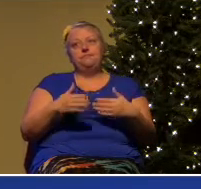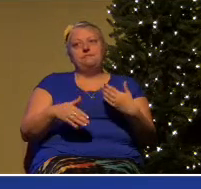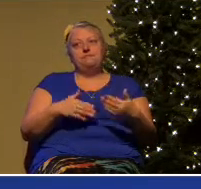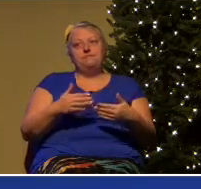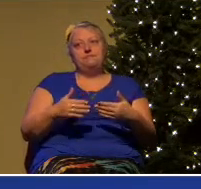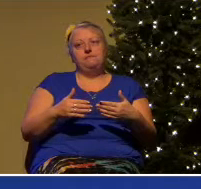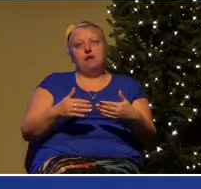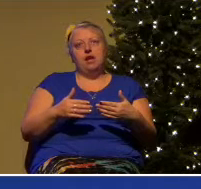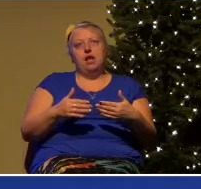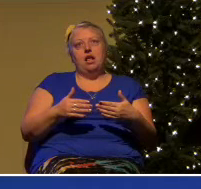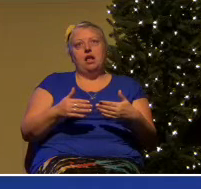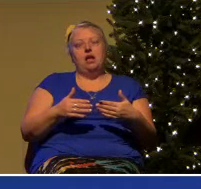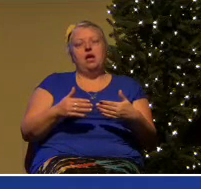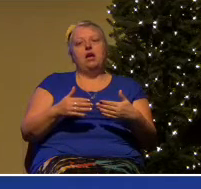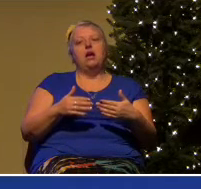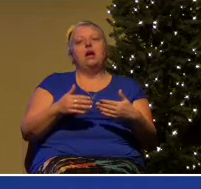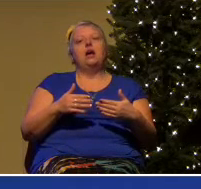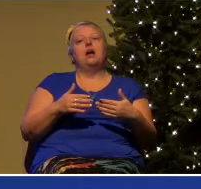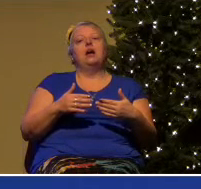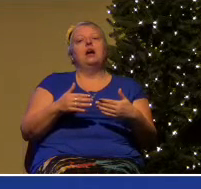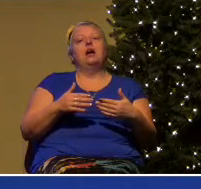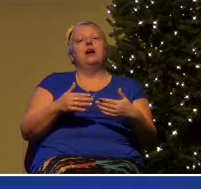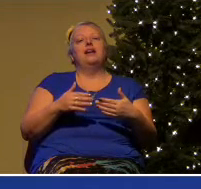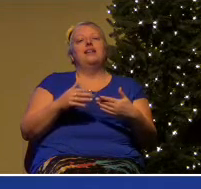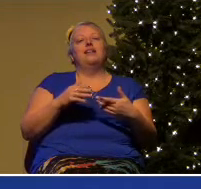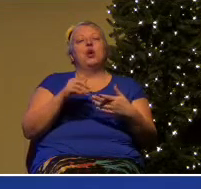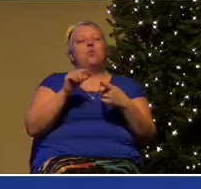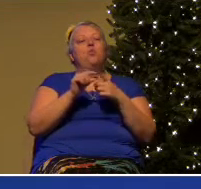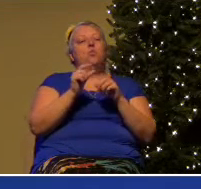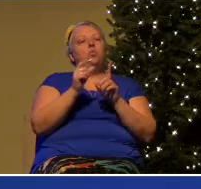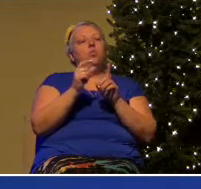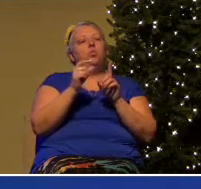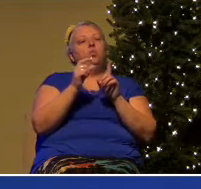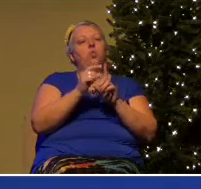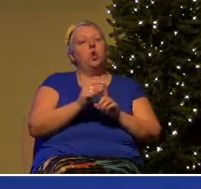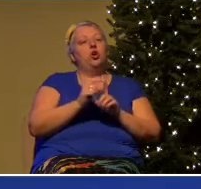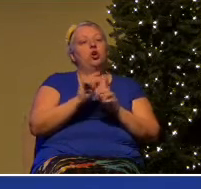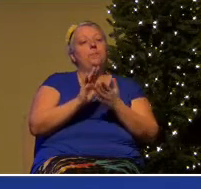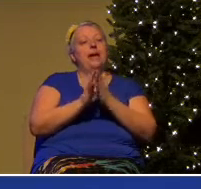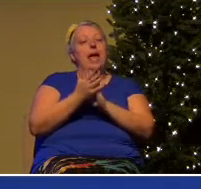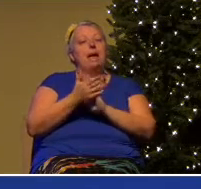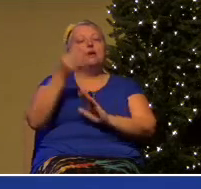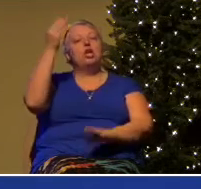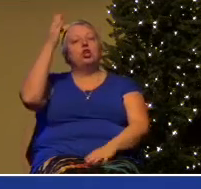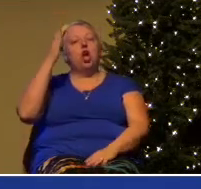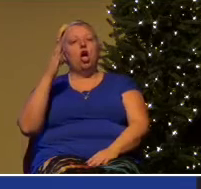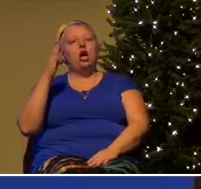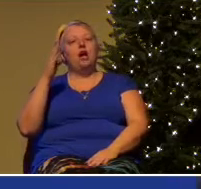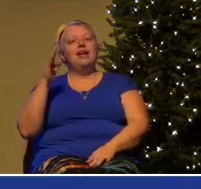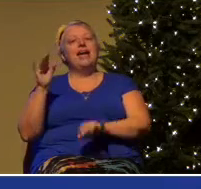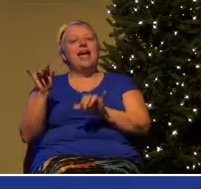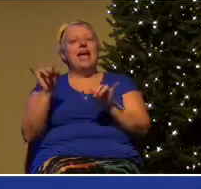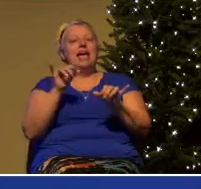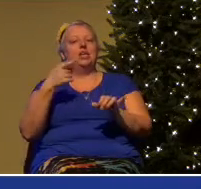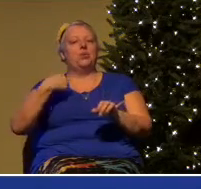God as we understood him. And the original idea was,